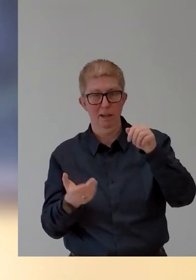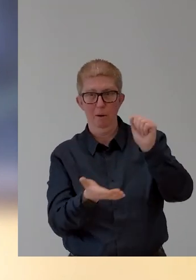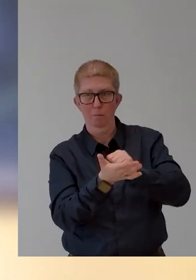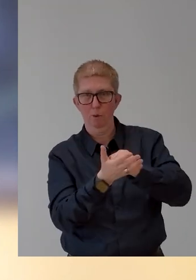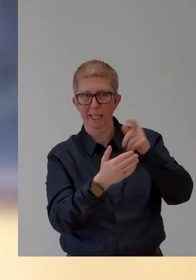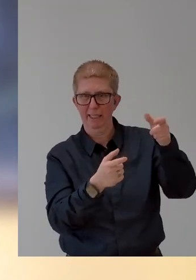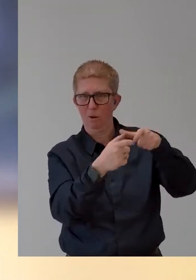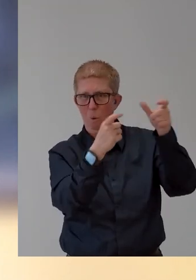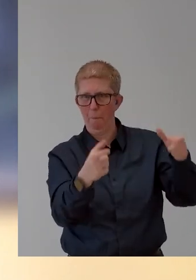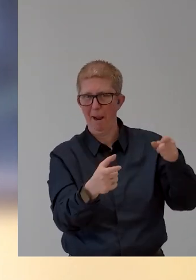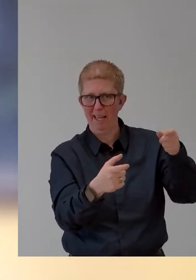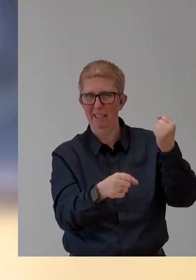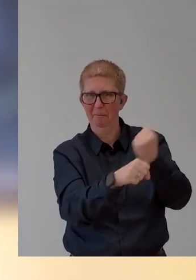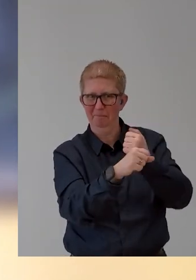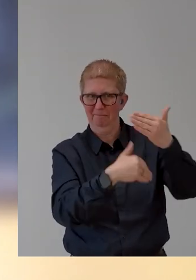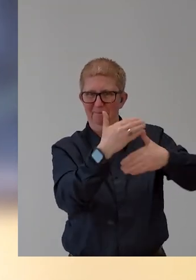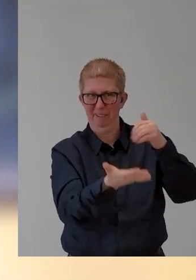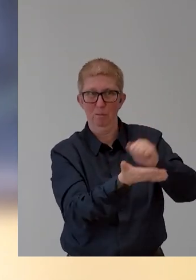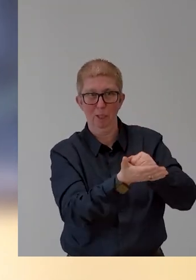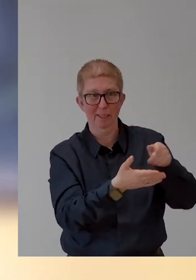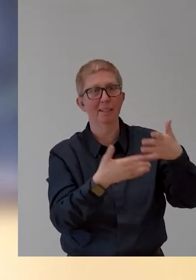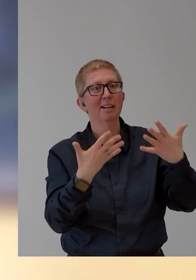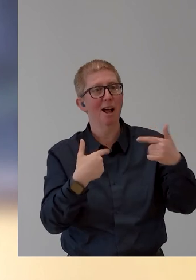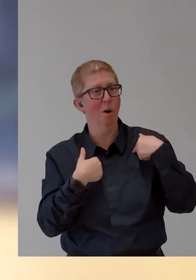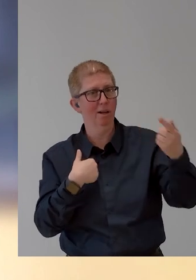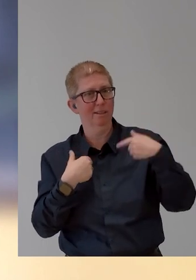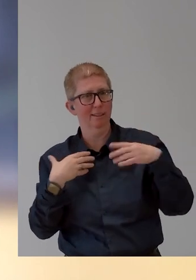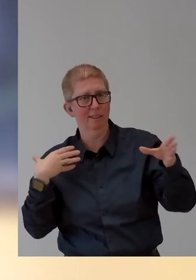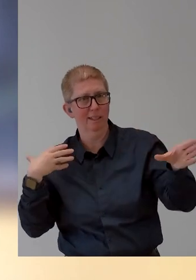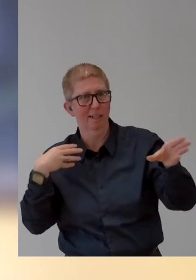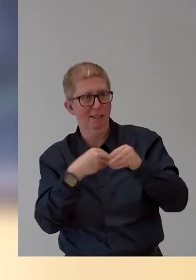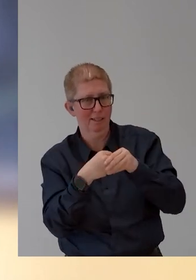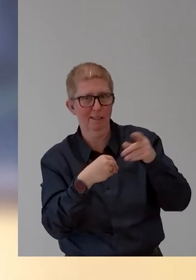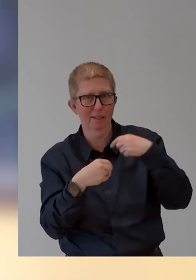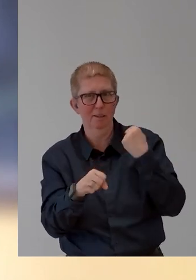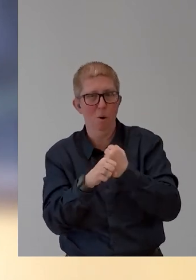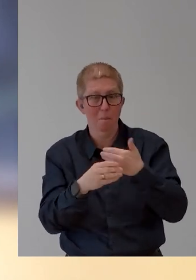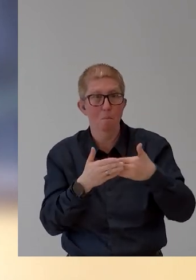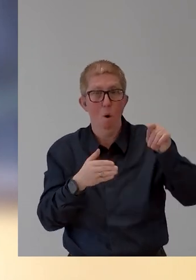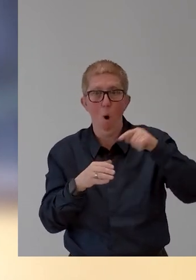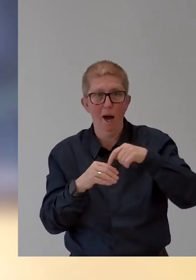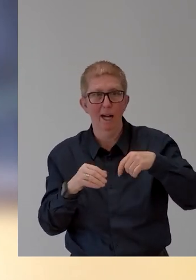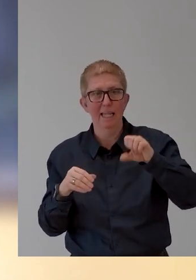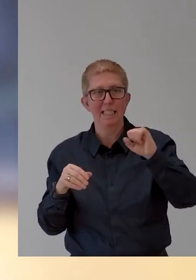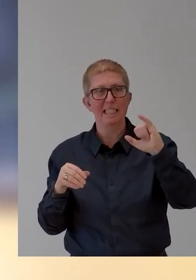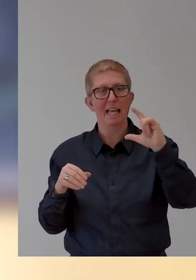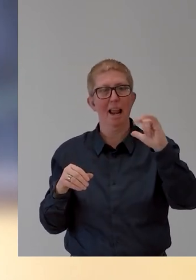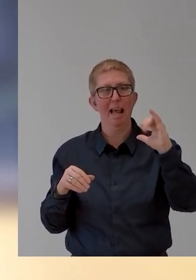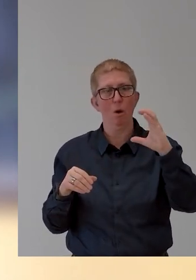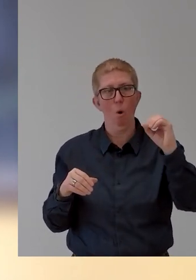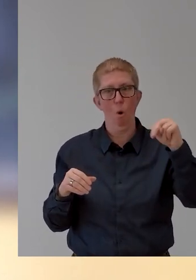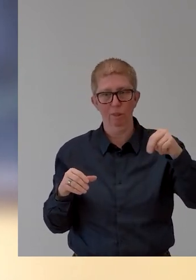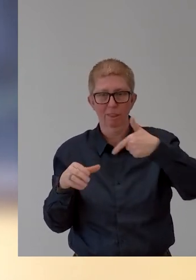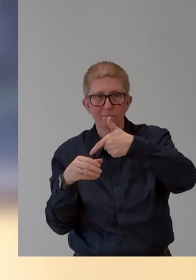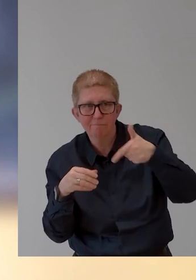elastomer so that we can make use it for silicons and all for sockets and for making cosmetic components like people who've lost